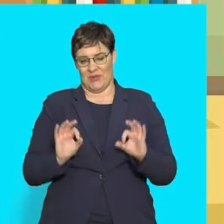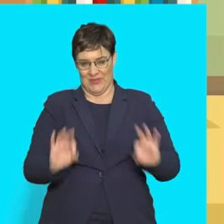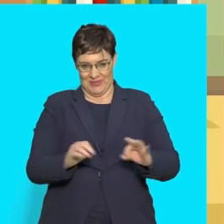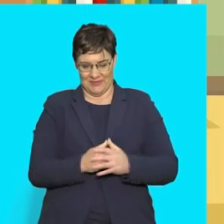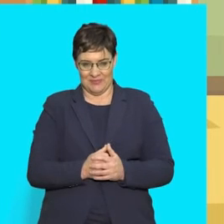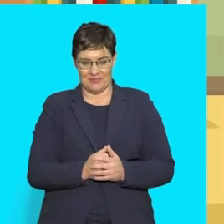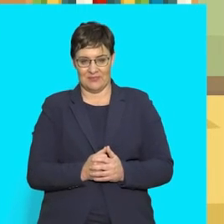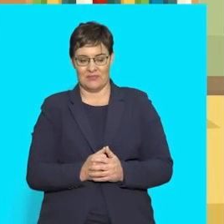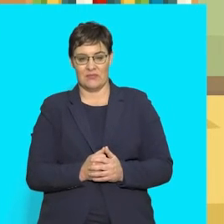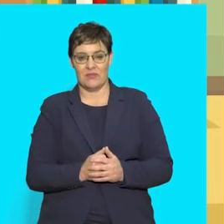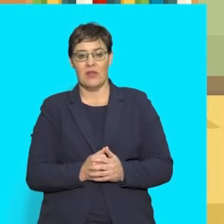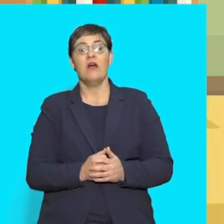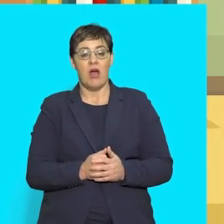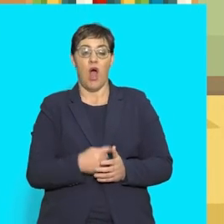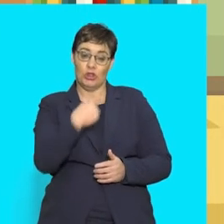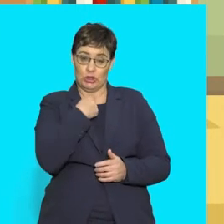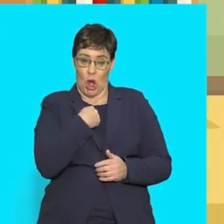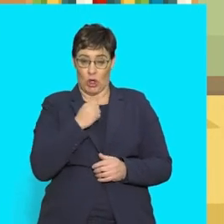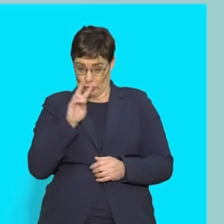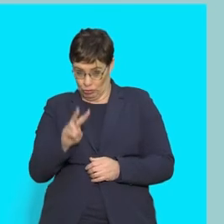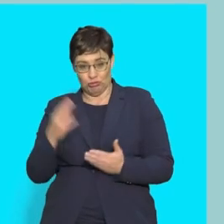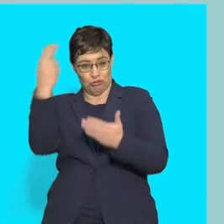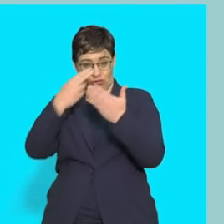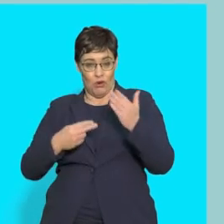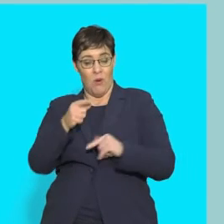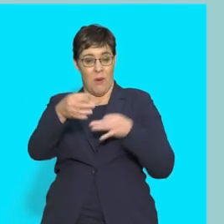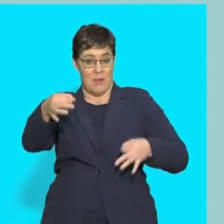10. Draw two dogs on your piece of paper.